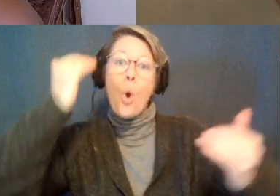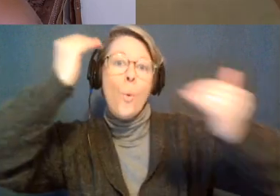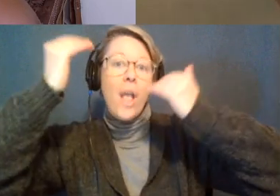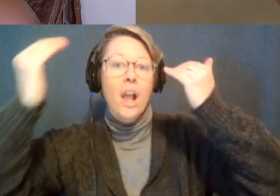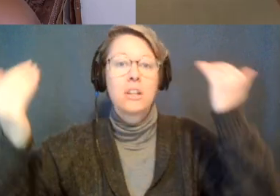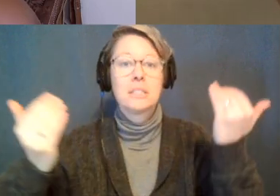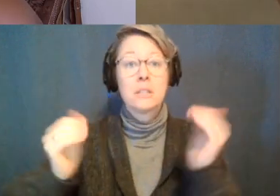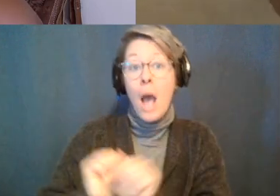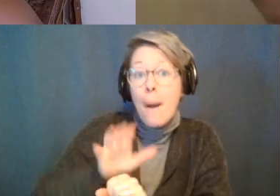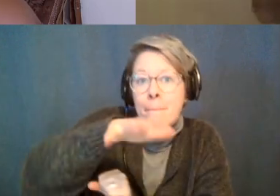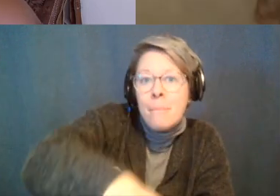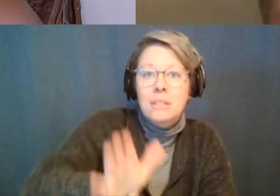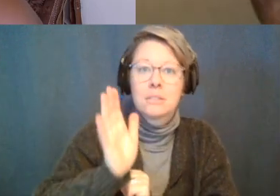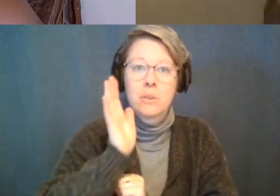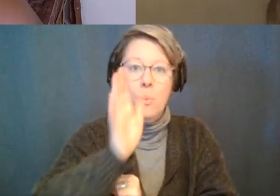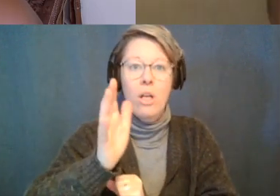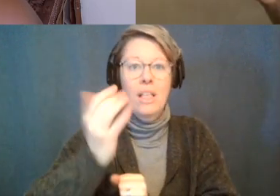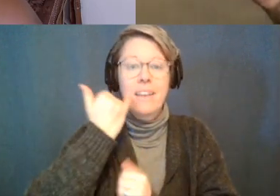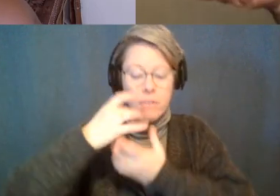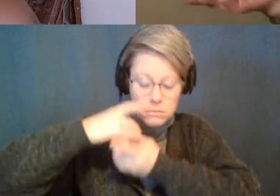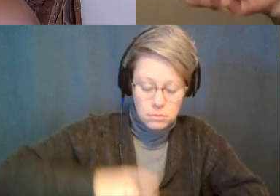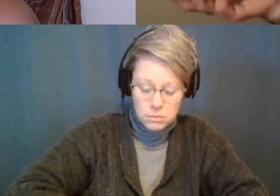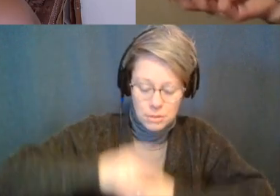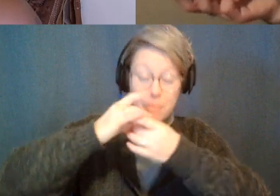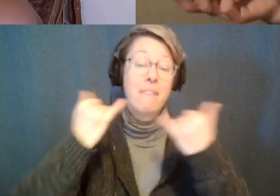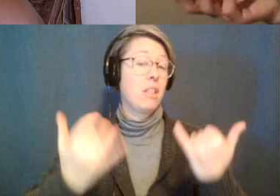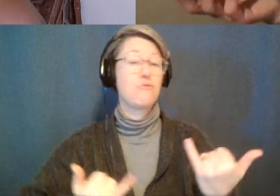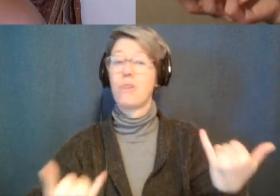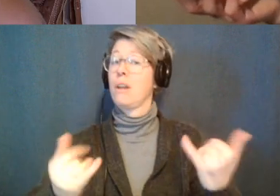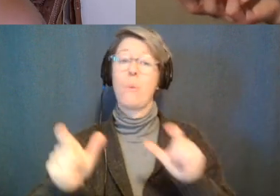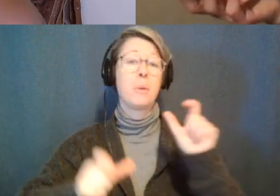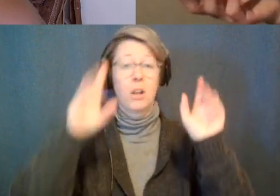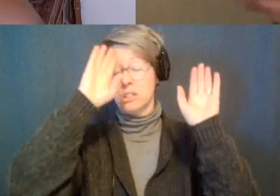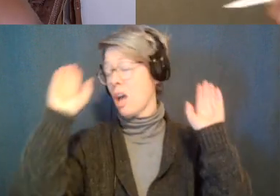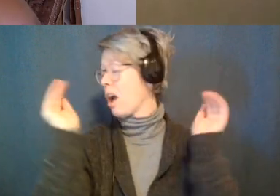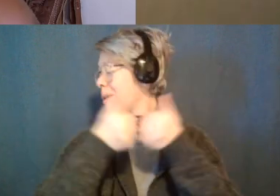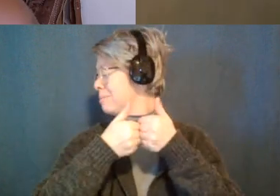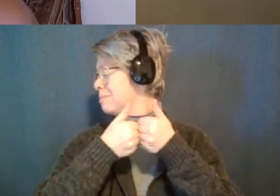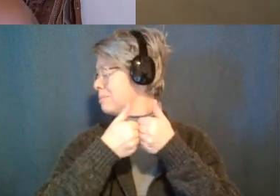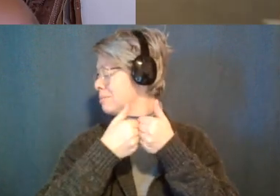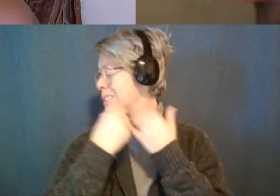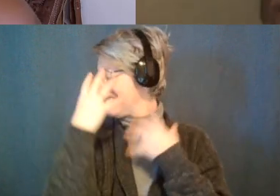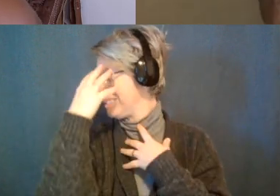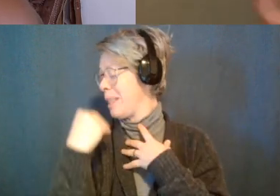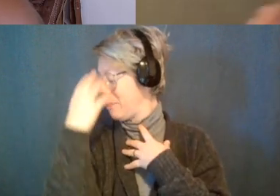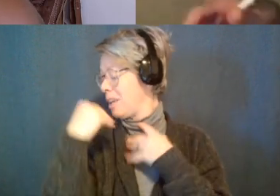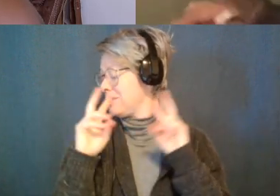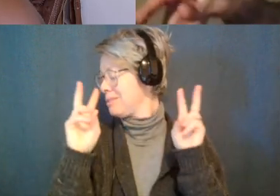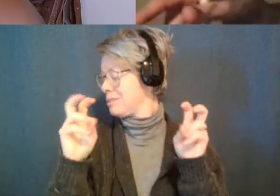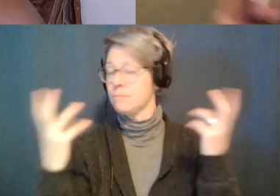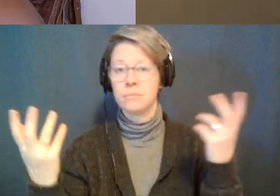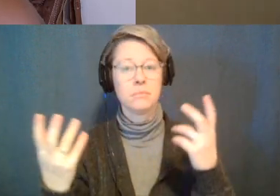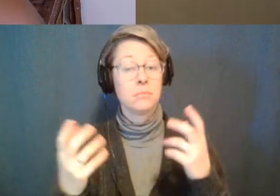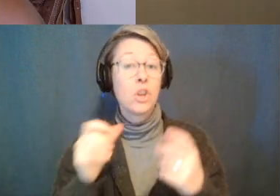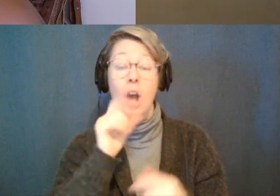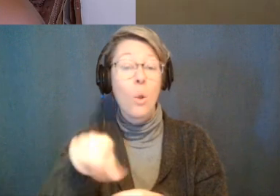that come with it but i feel like everybody's just so fucking asleep right now and it's like again not even about the pandemic about these people that are like